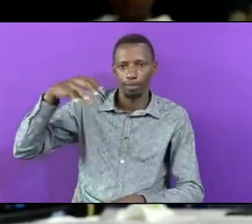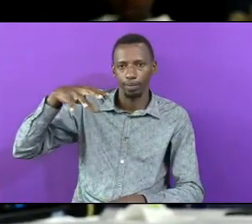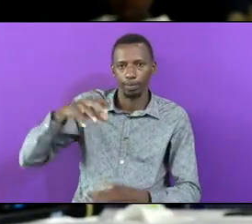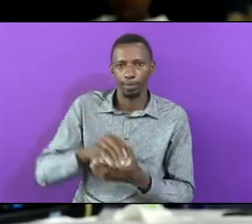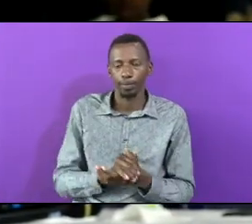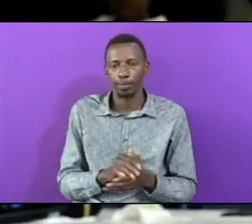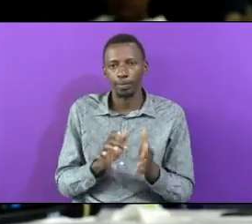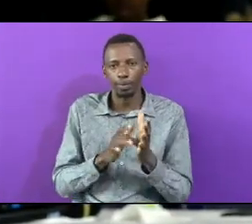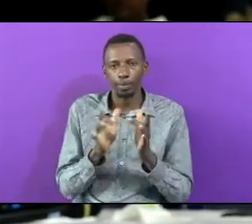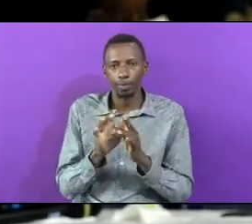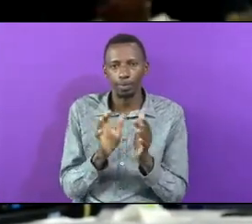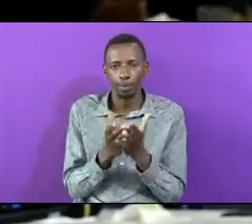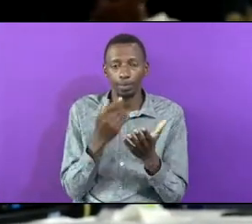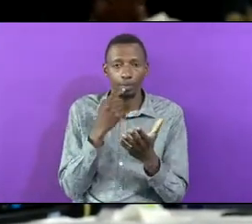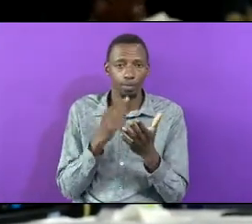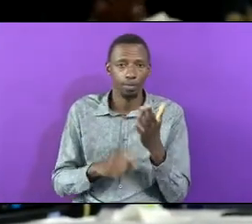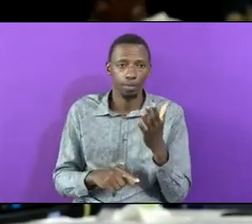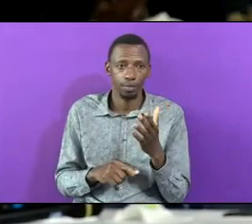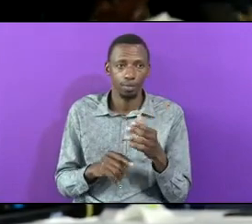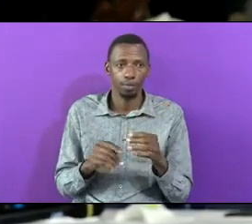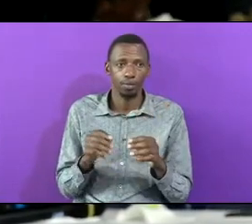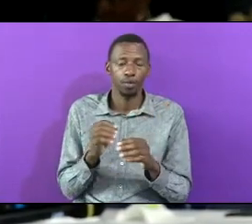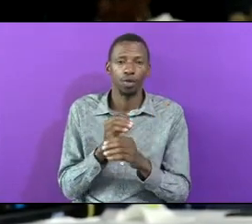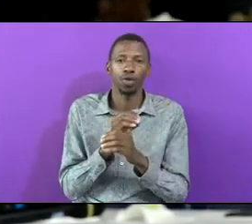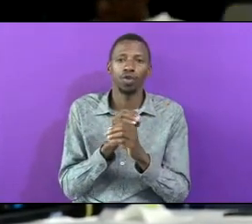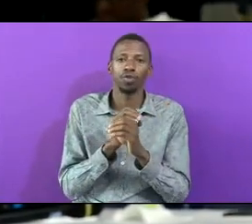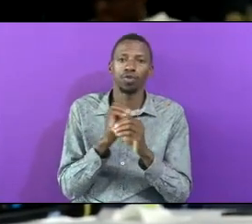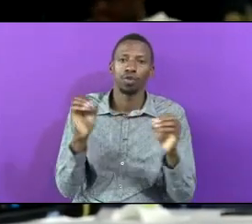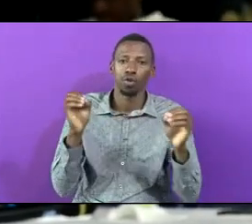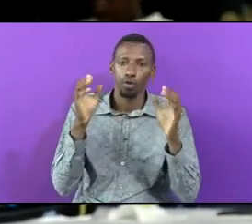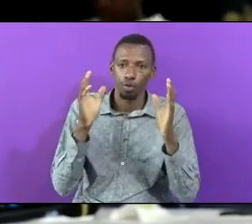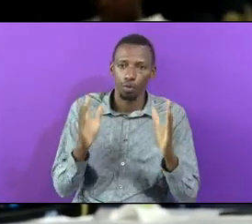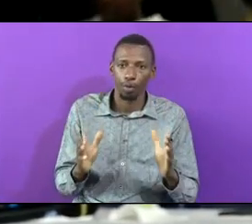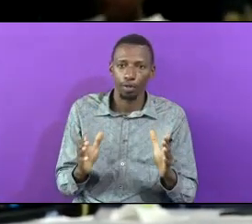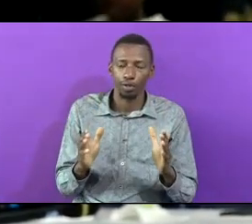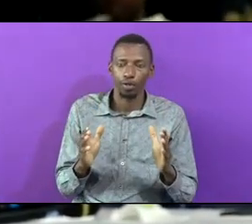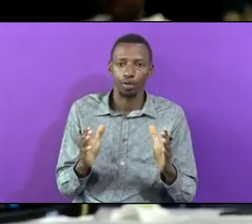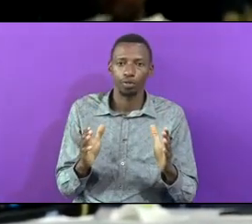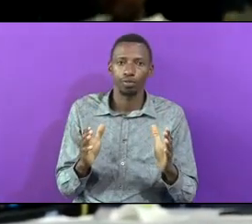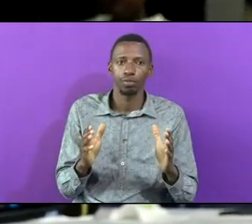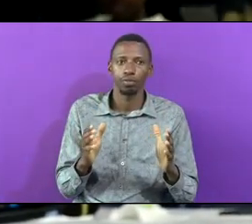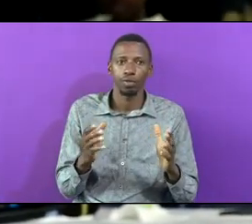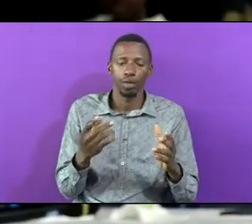Bible Says No One Sees God And Lives